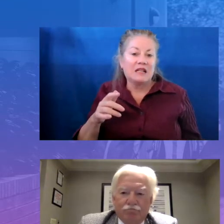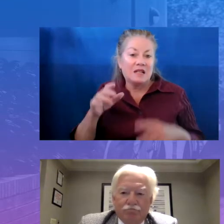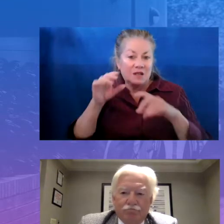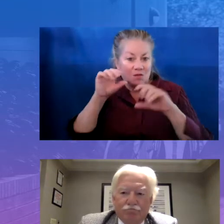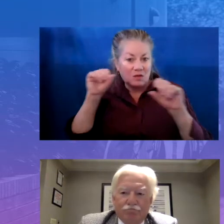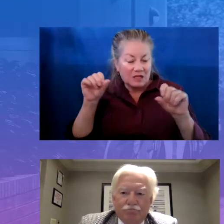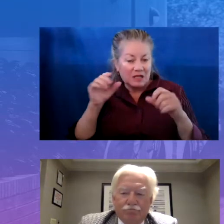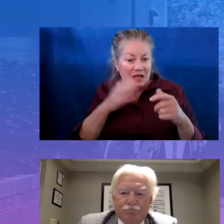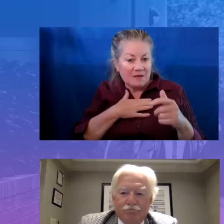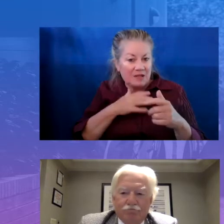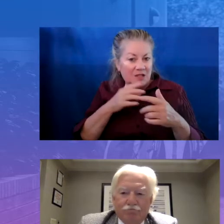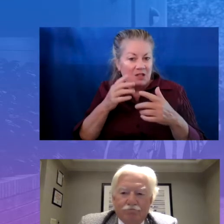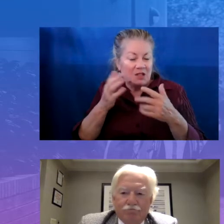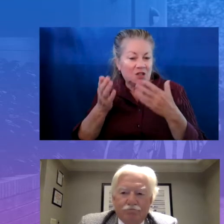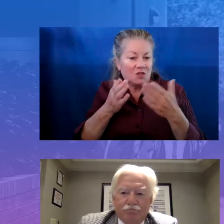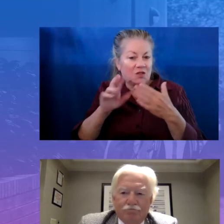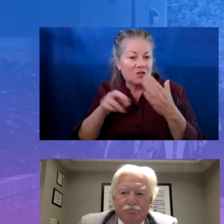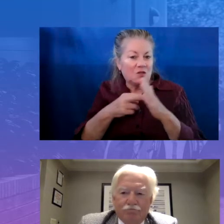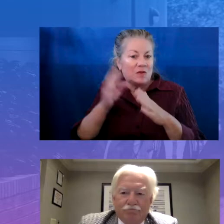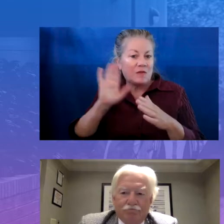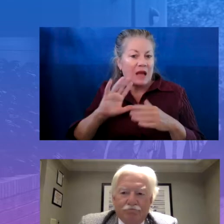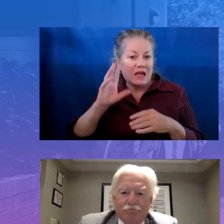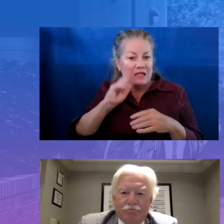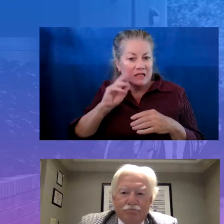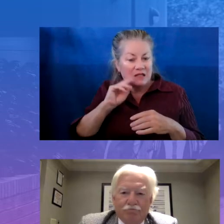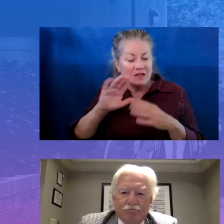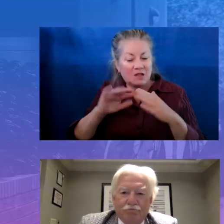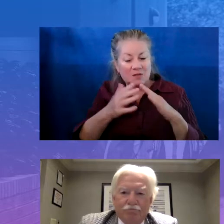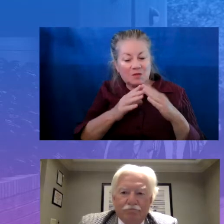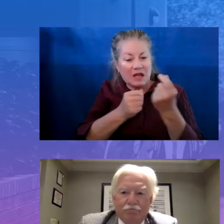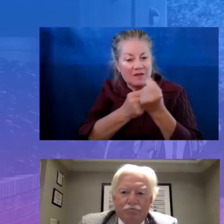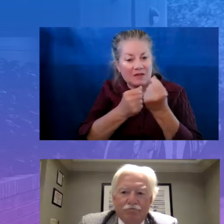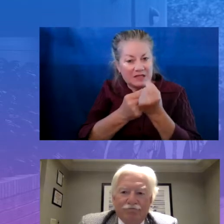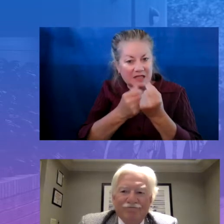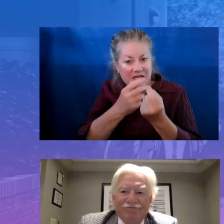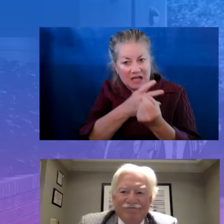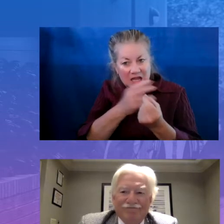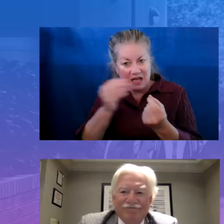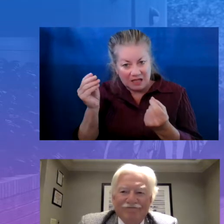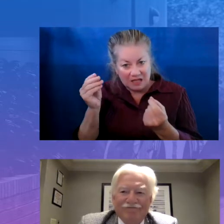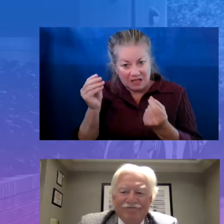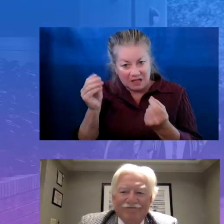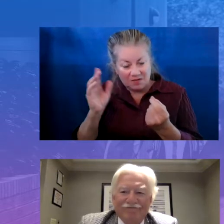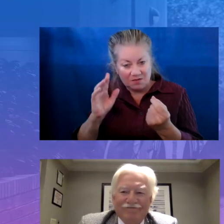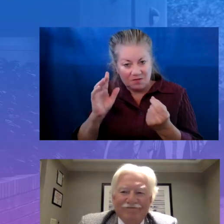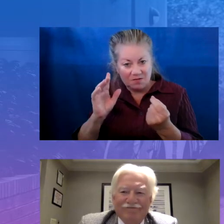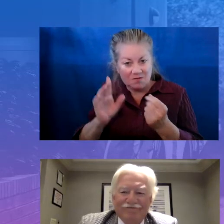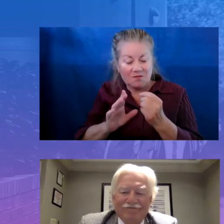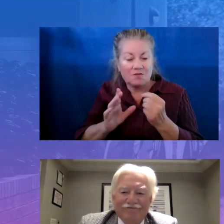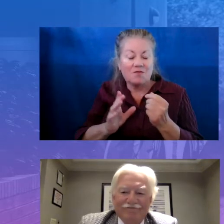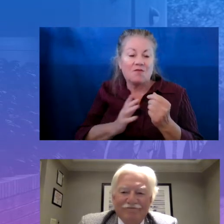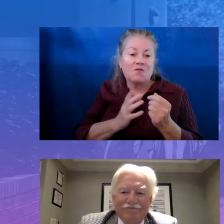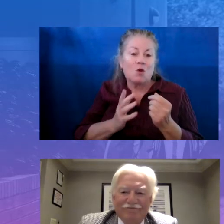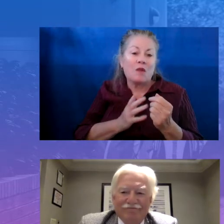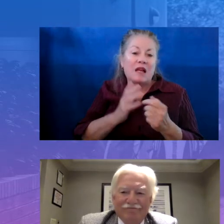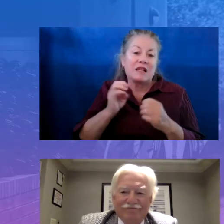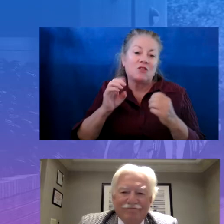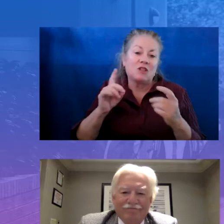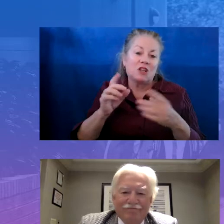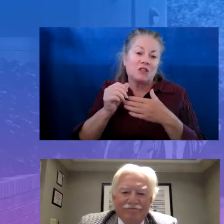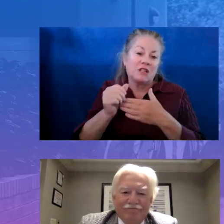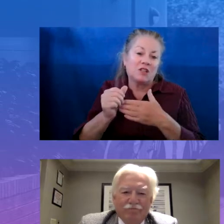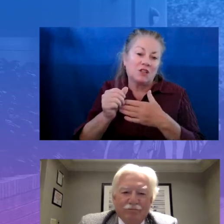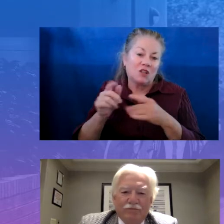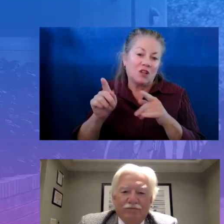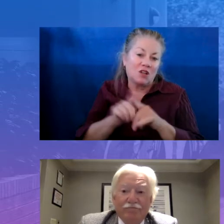experience in community advocacy and formalized educational leadership. I also am blessed enough to be